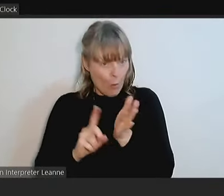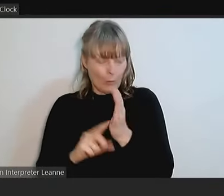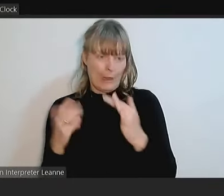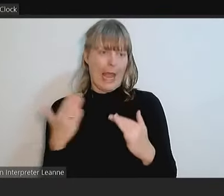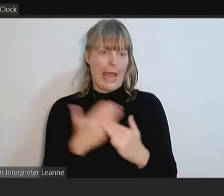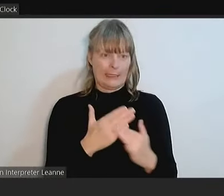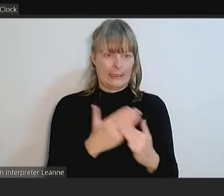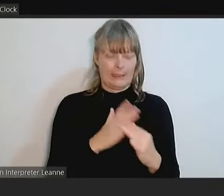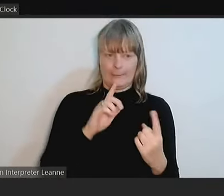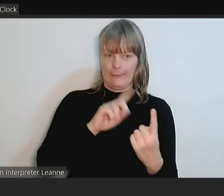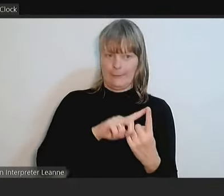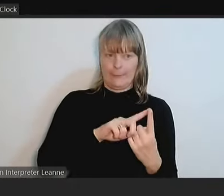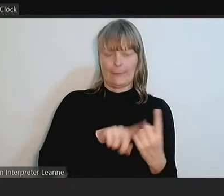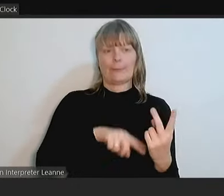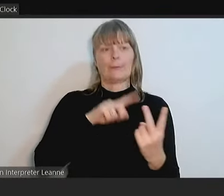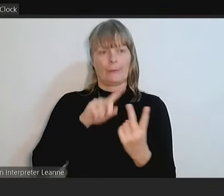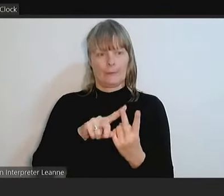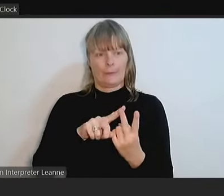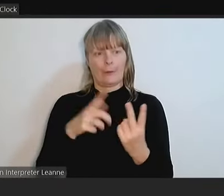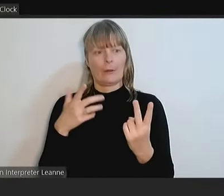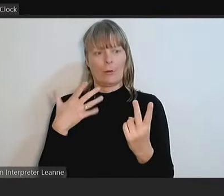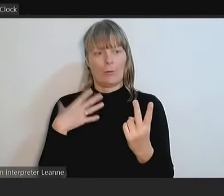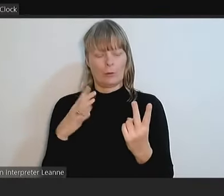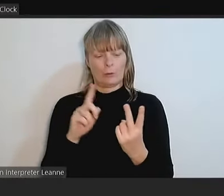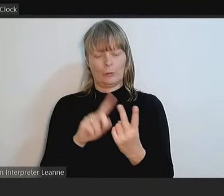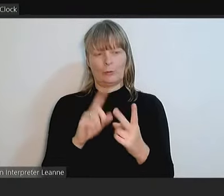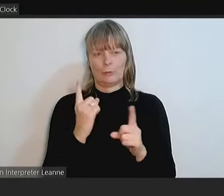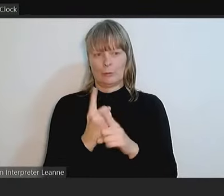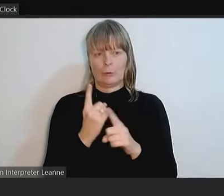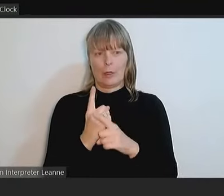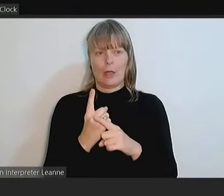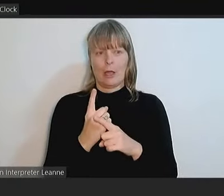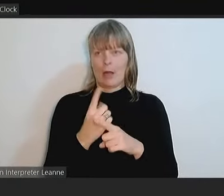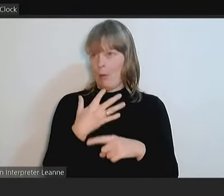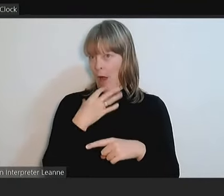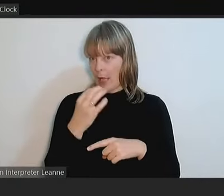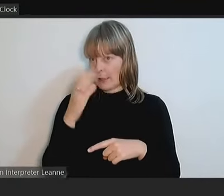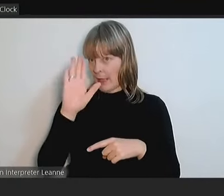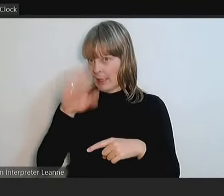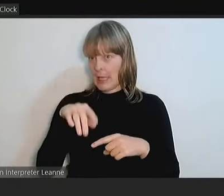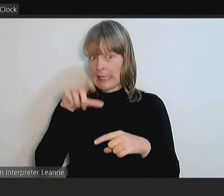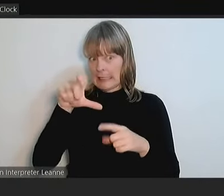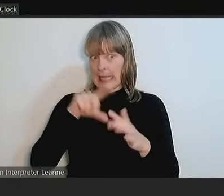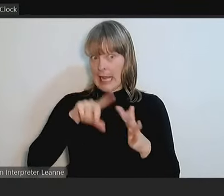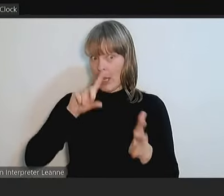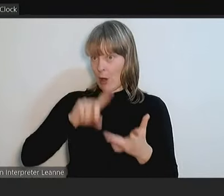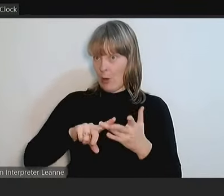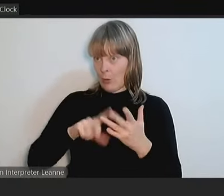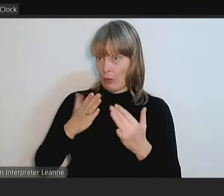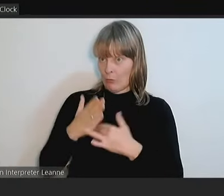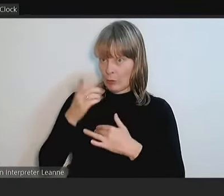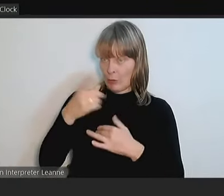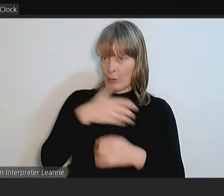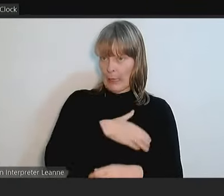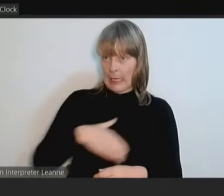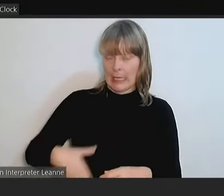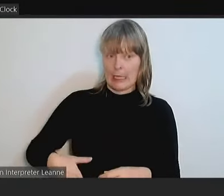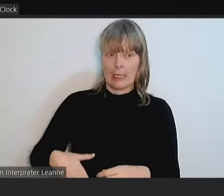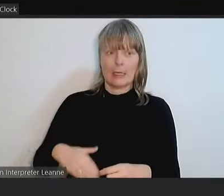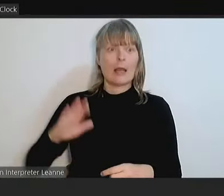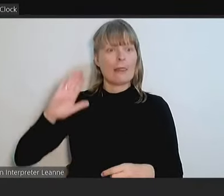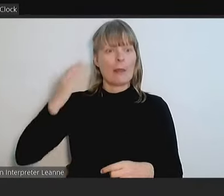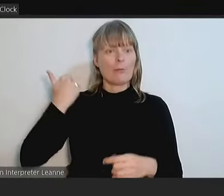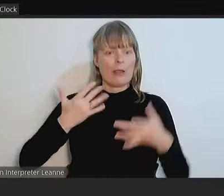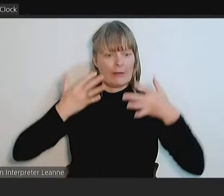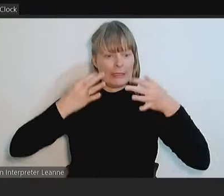thing. The other thing which I think is worth mentioning, Mayor, and I would invite the CEO through you if it's possible. The previous decision of Council, as I